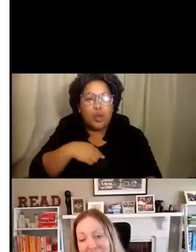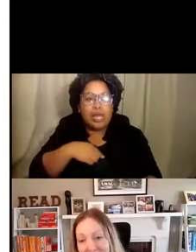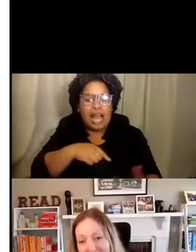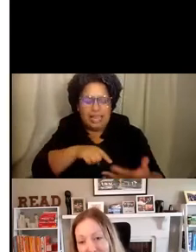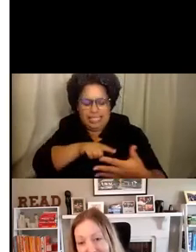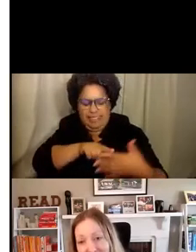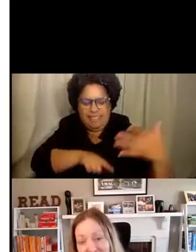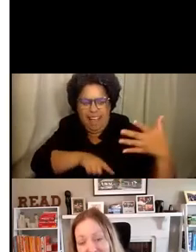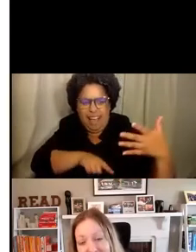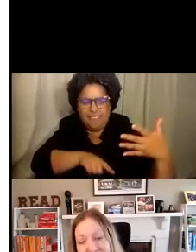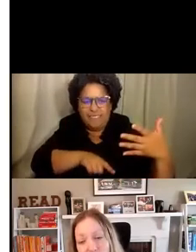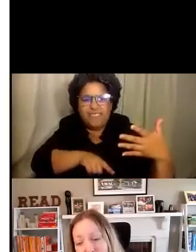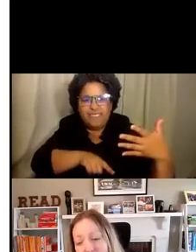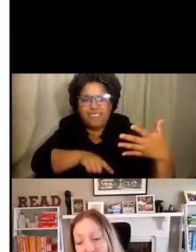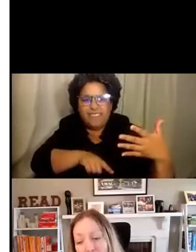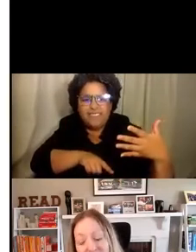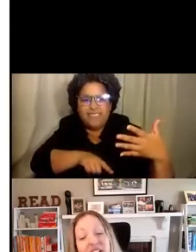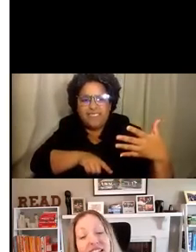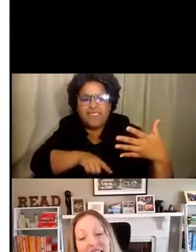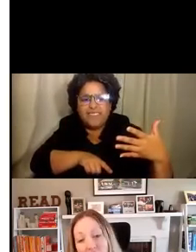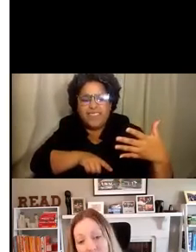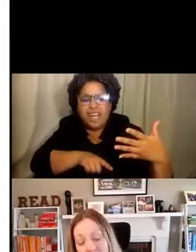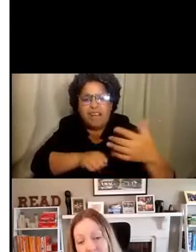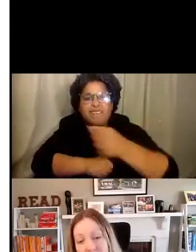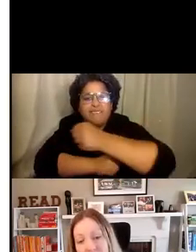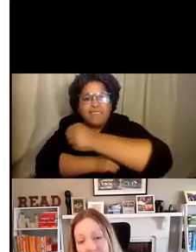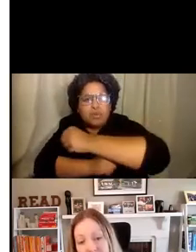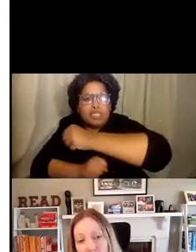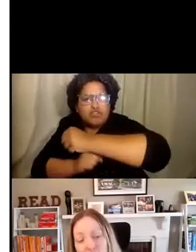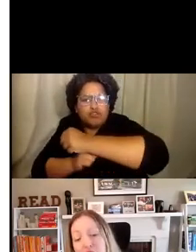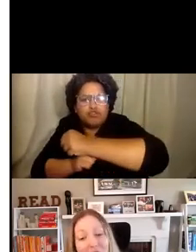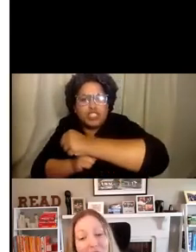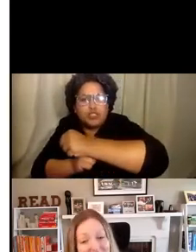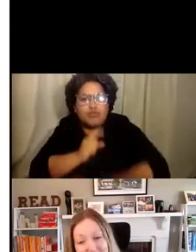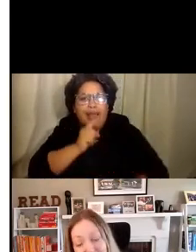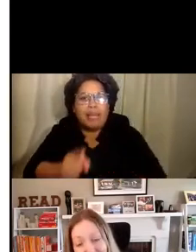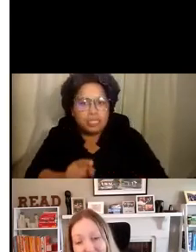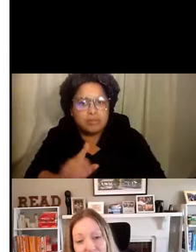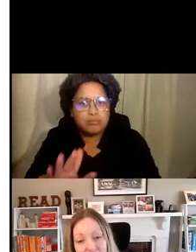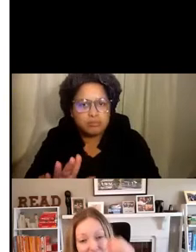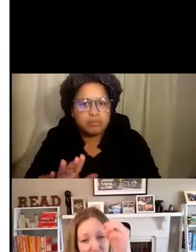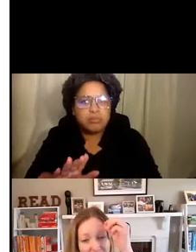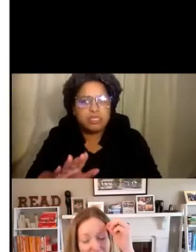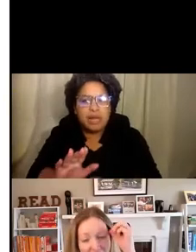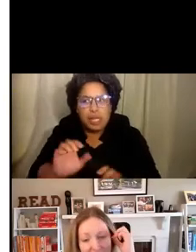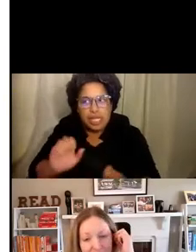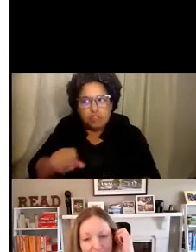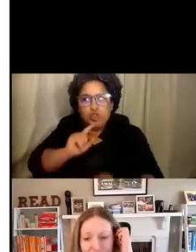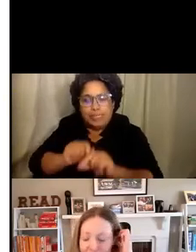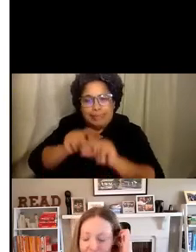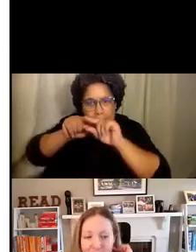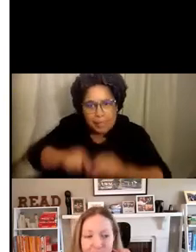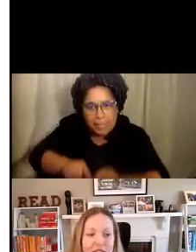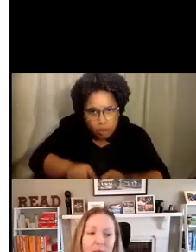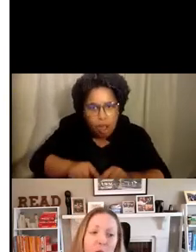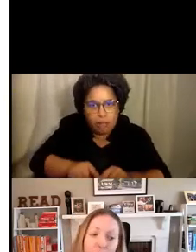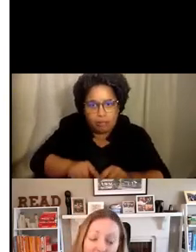baseline realities that we thought we could lean on in over the past year and a half and looking ahead.